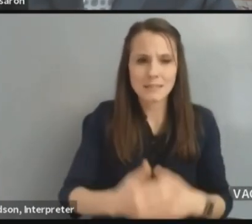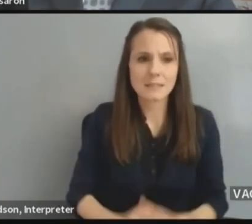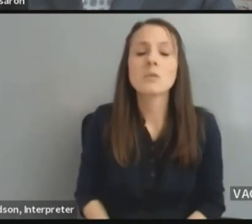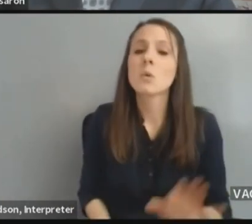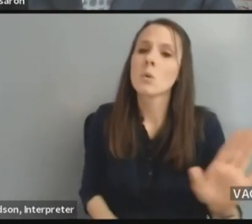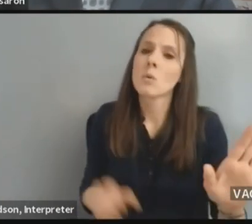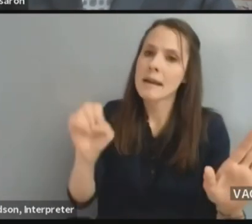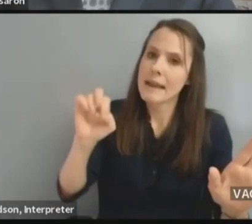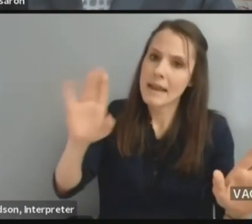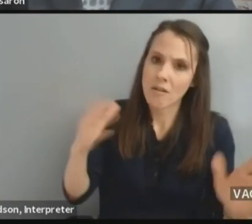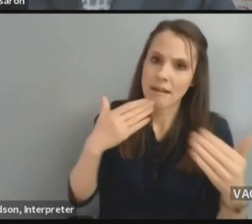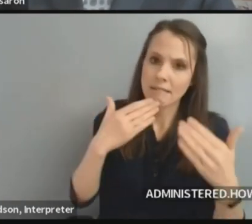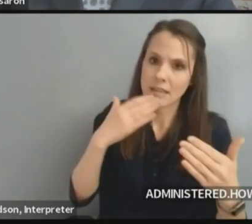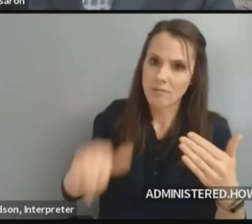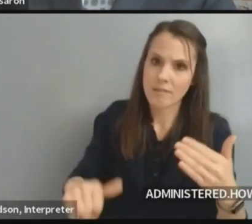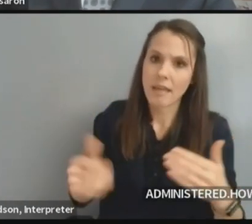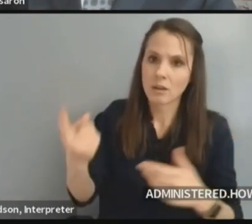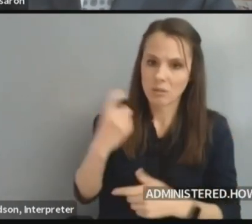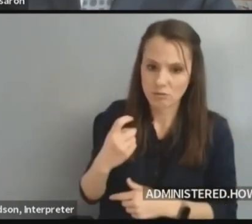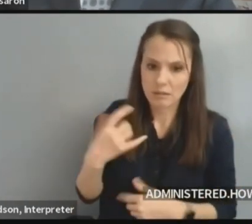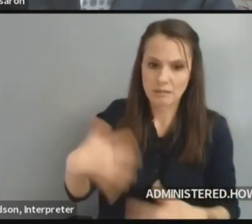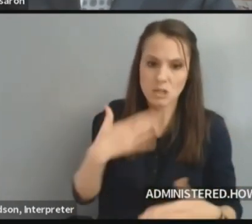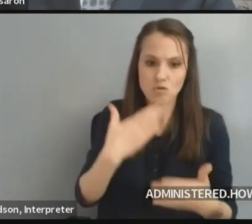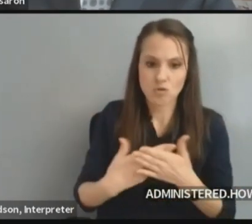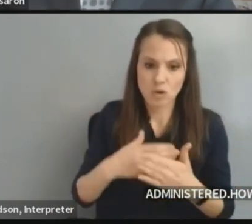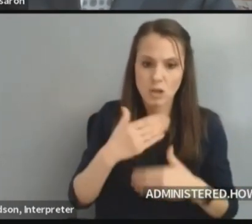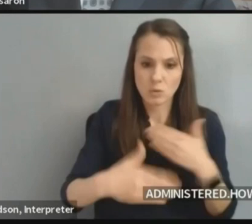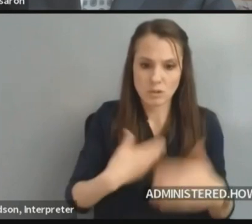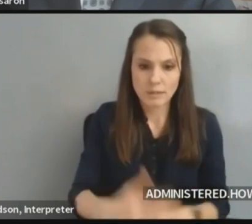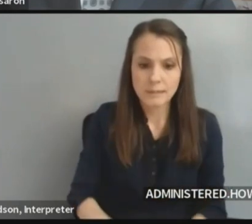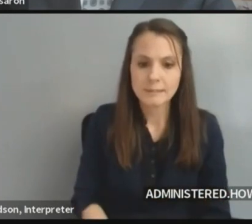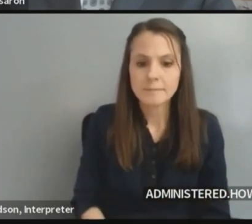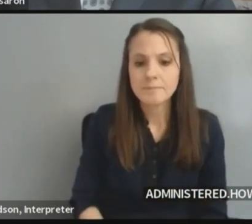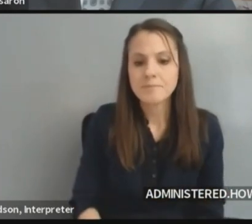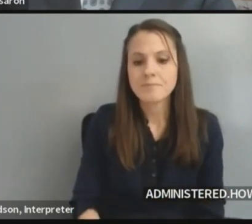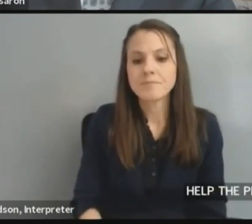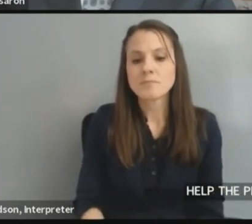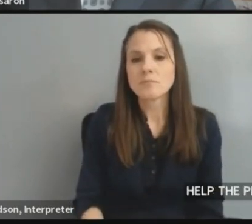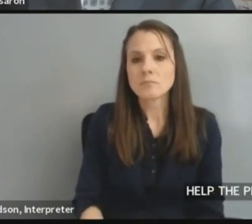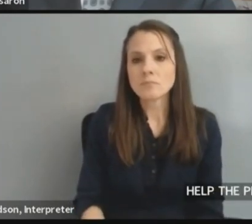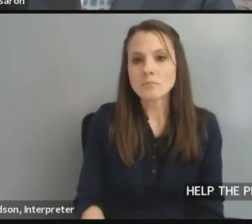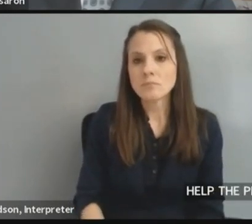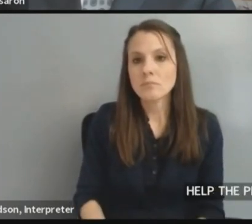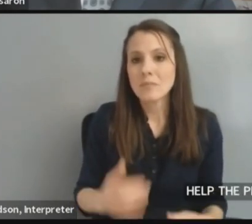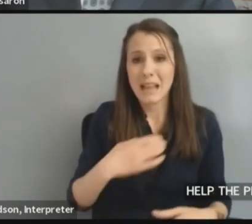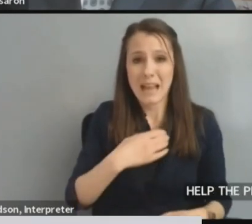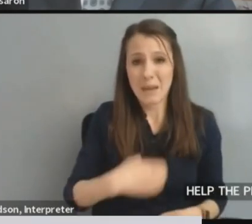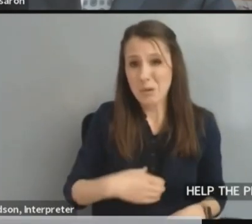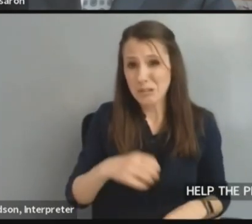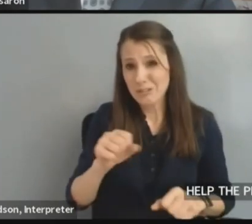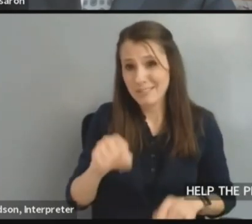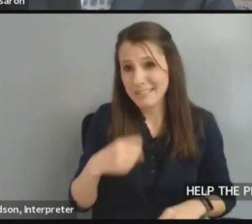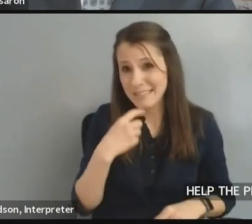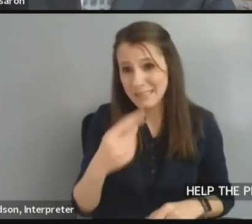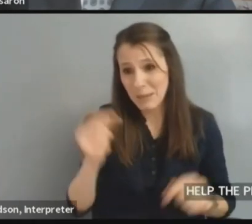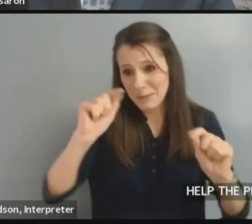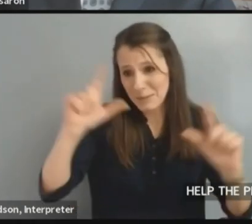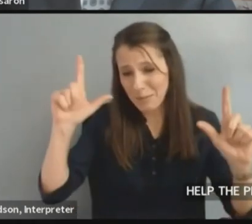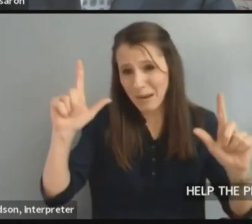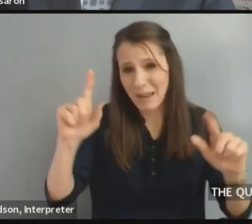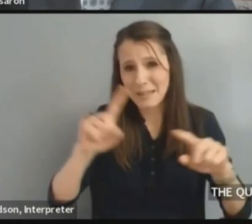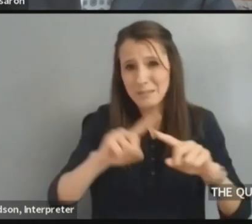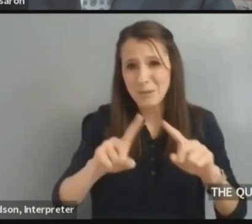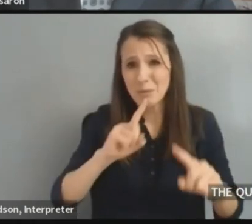Eric, thank you for the question. I'm glad you asked it. I was, I wish I could say I was surprised, but I was incredibly